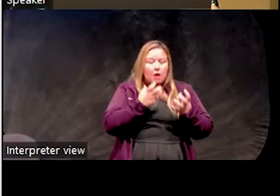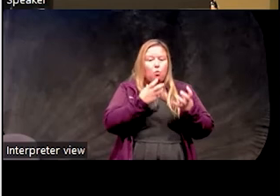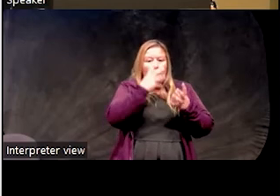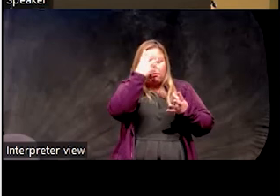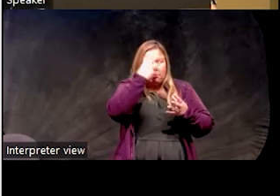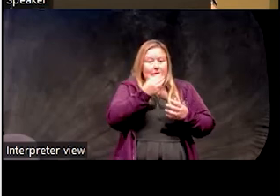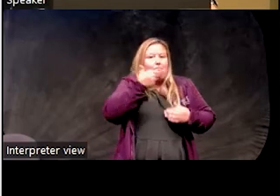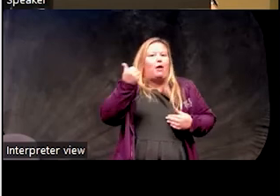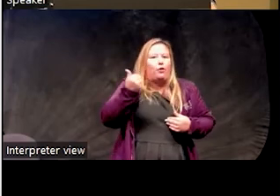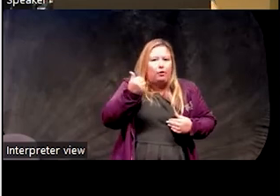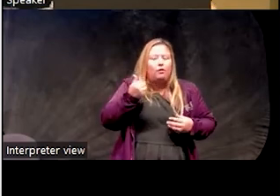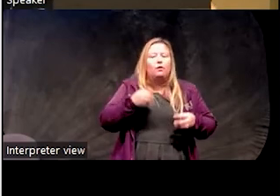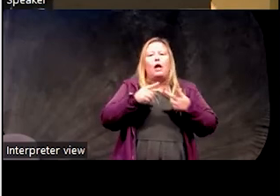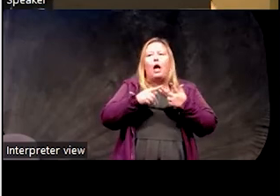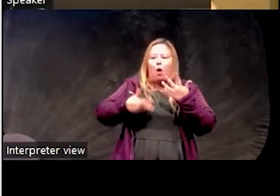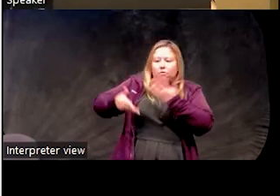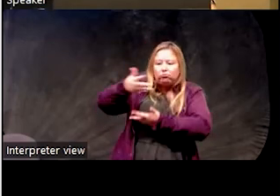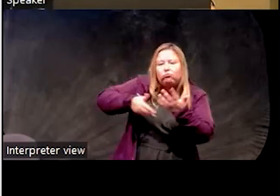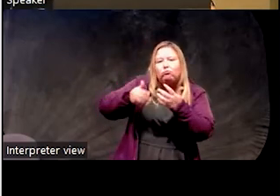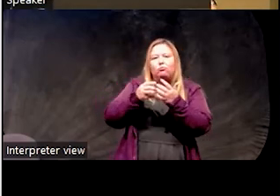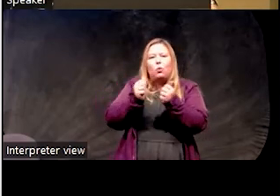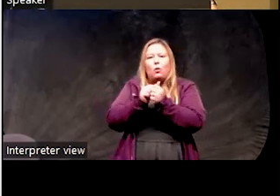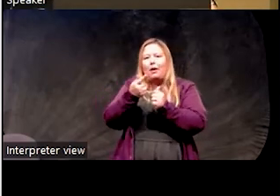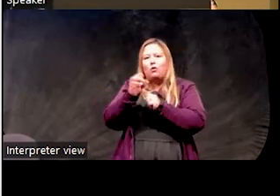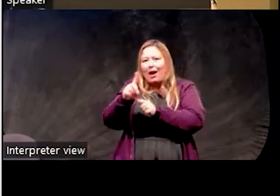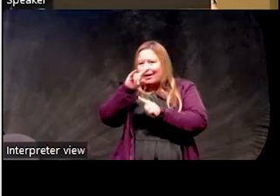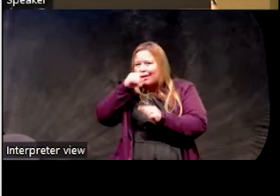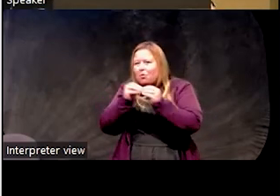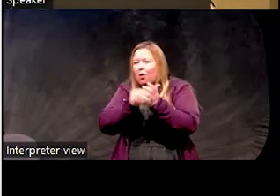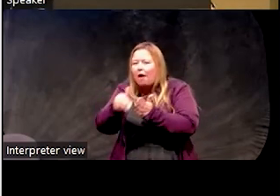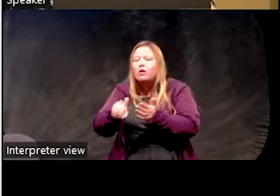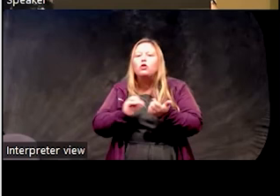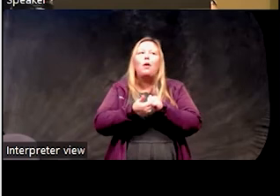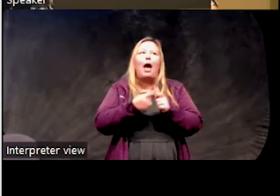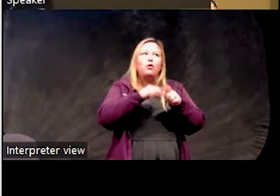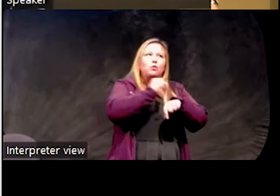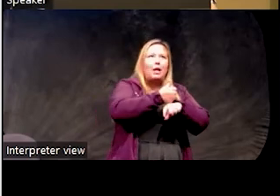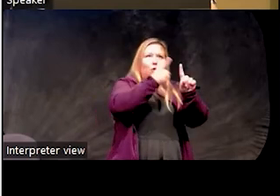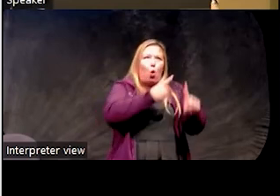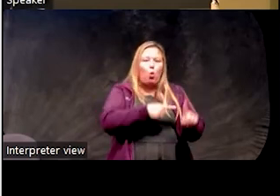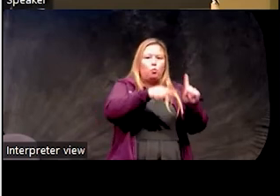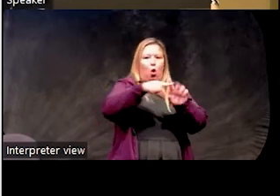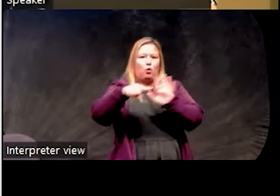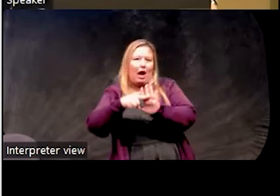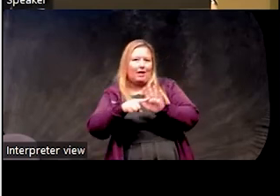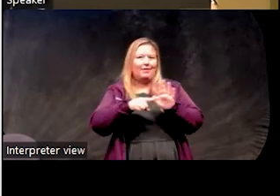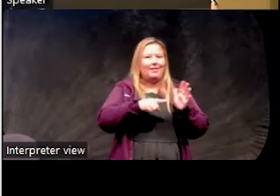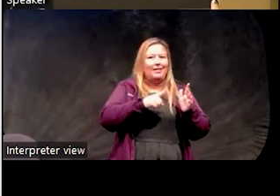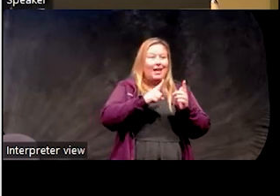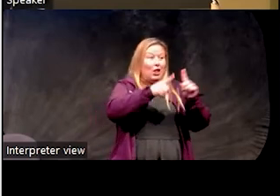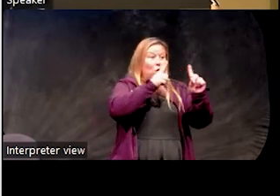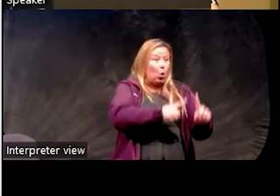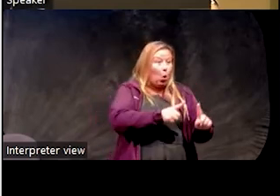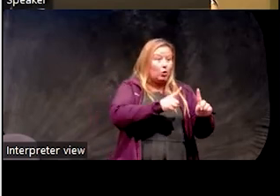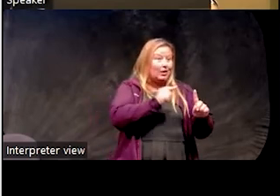sleepiness. Um, I want to spend more time with my grandkids or things like that. So how are those goals interfered with